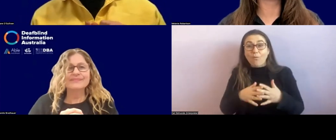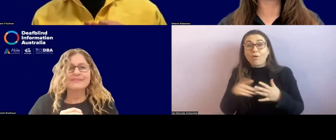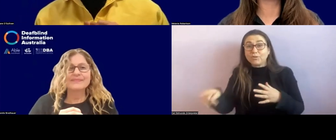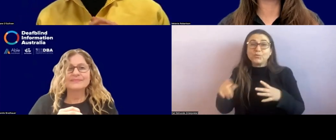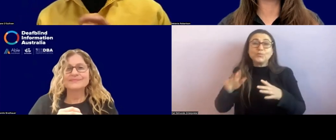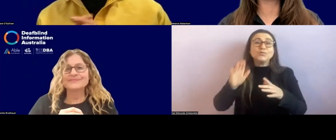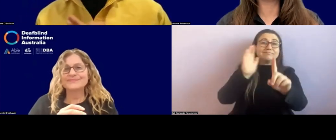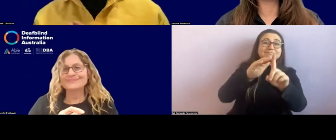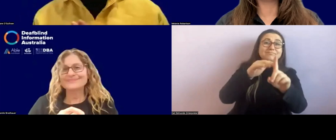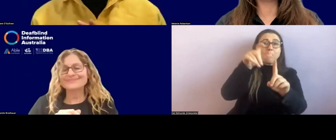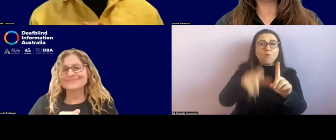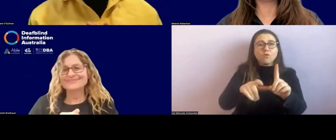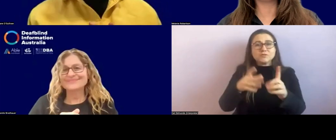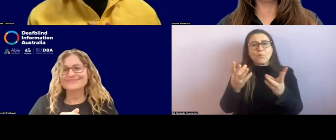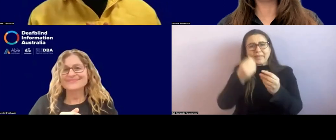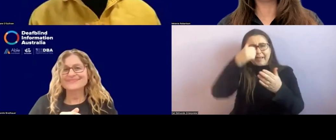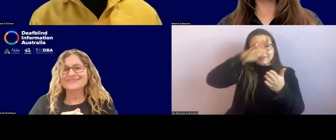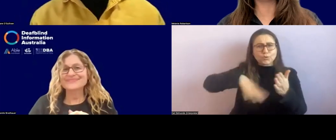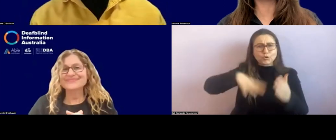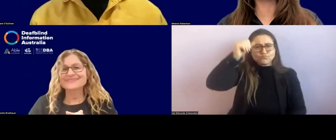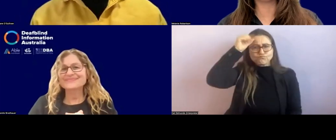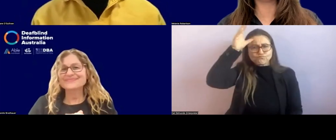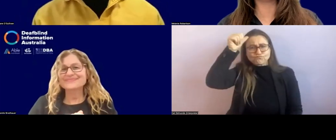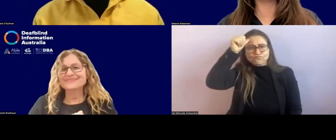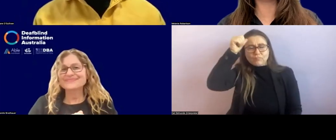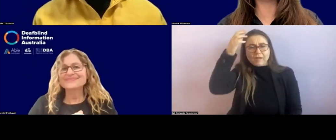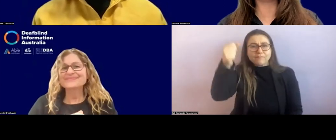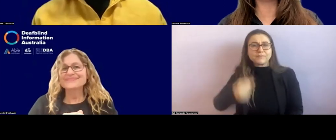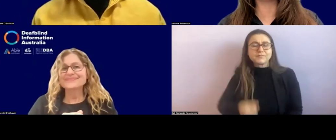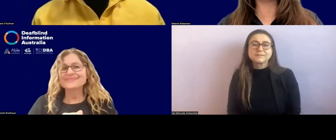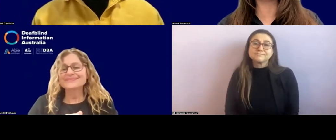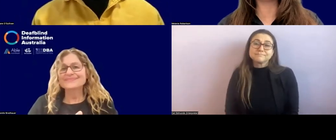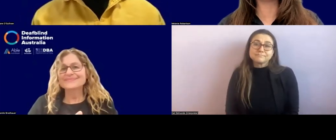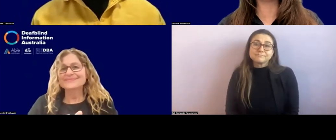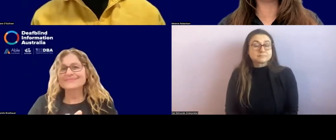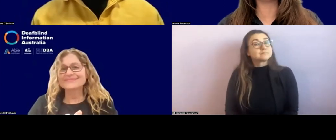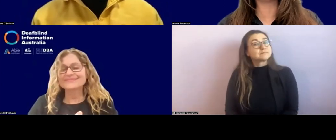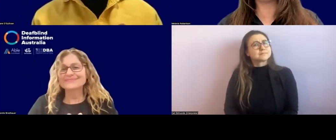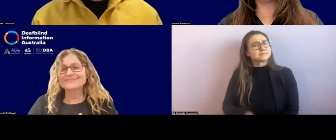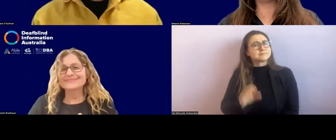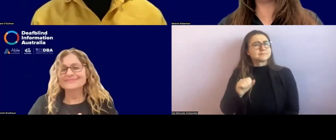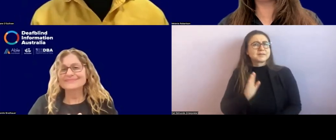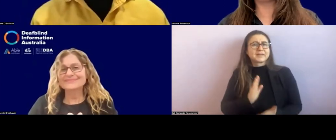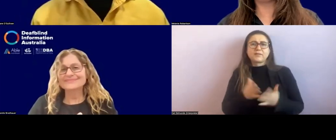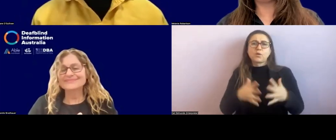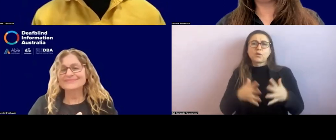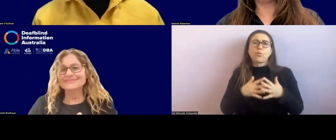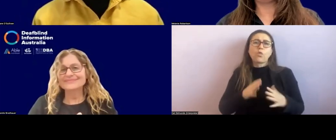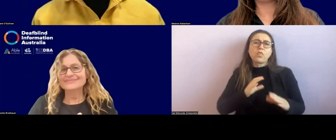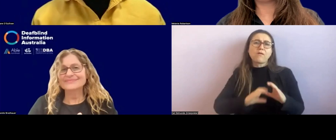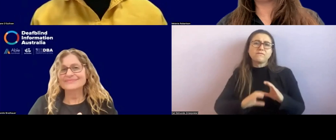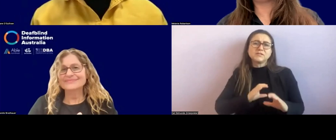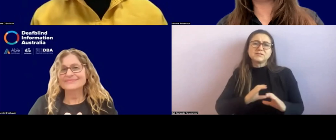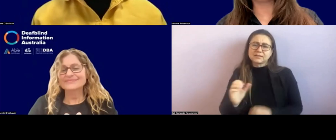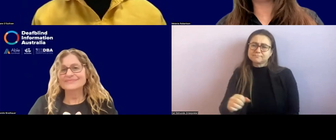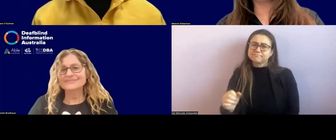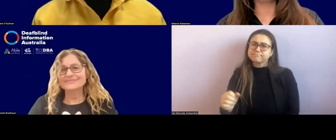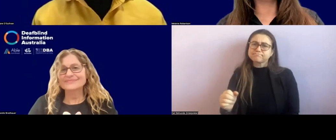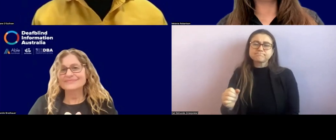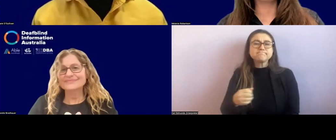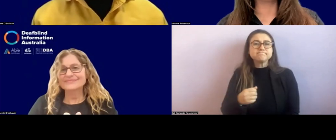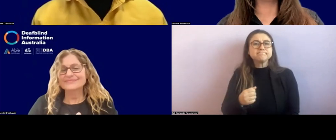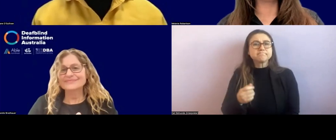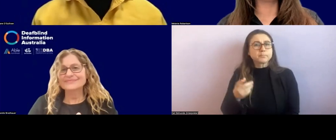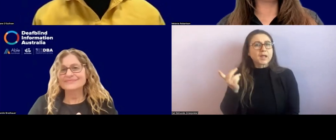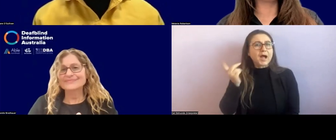advice. Yeah. Yeah. And I think, yeah, it's definitely worth the conversation. I've, um, I've, I've, heard of cane